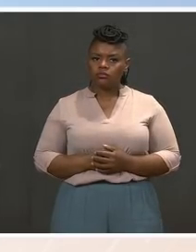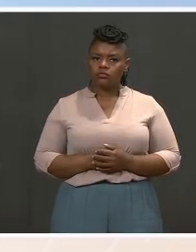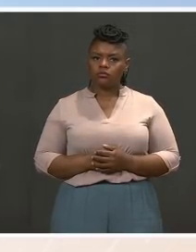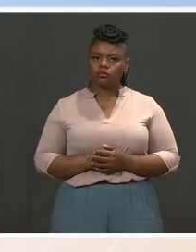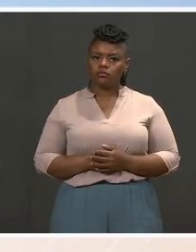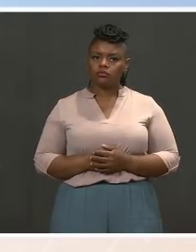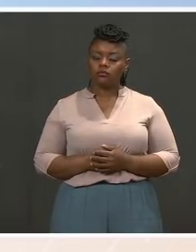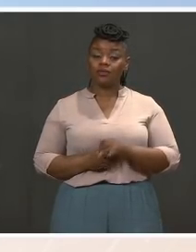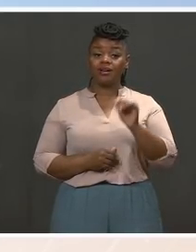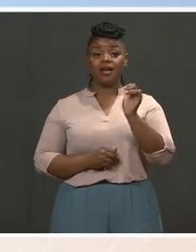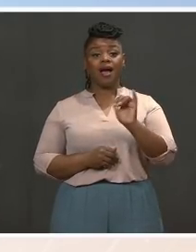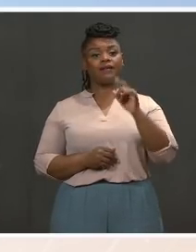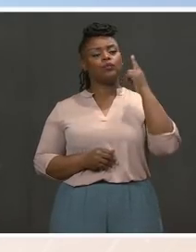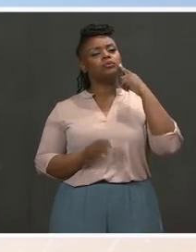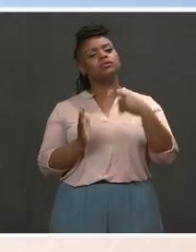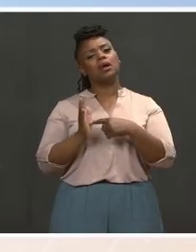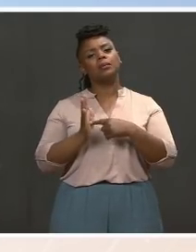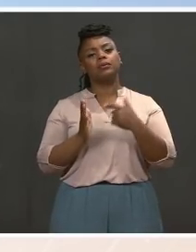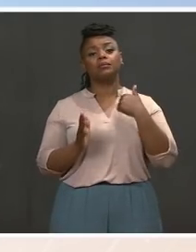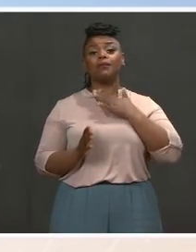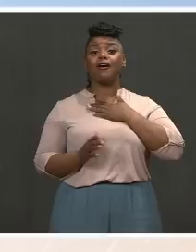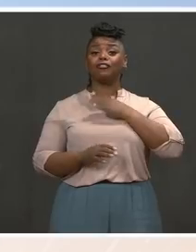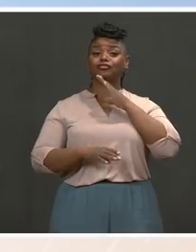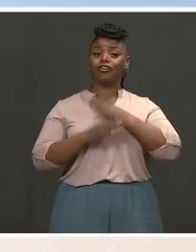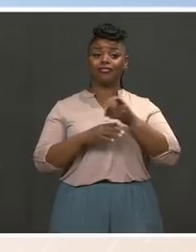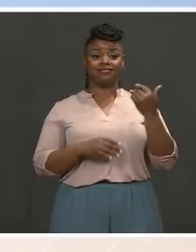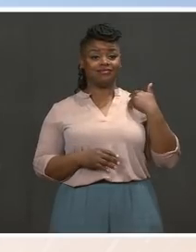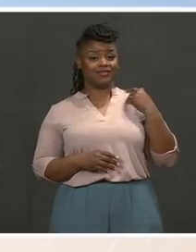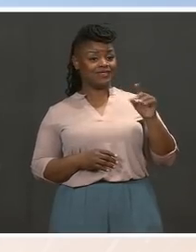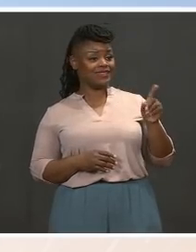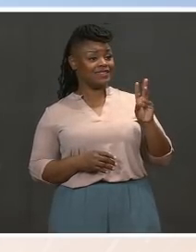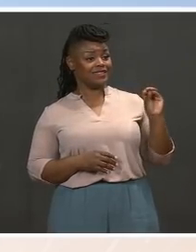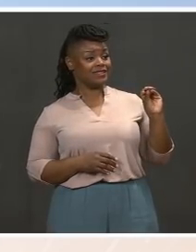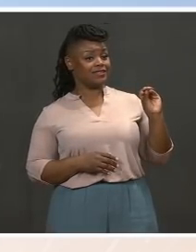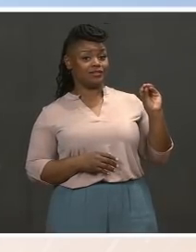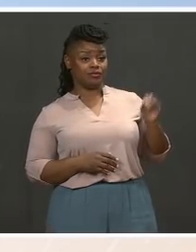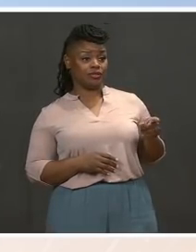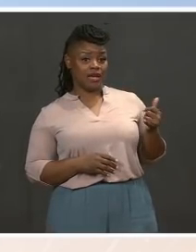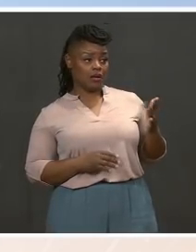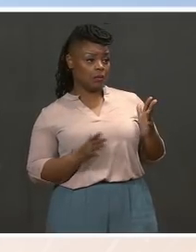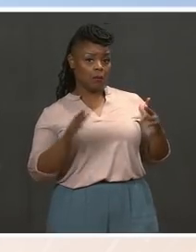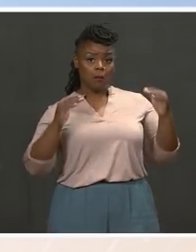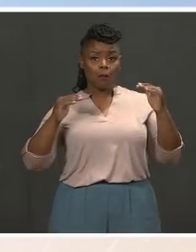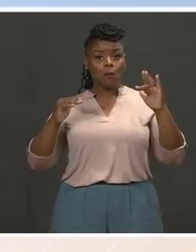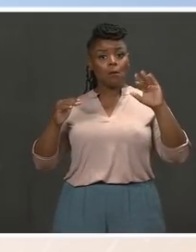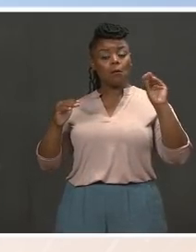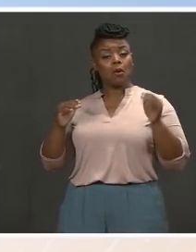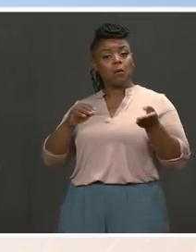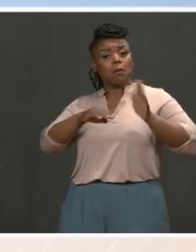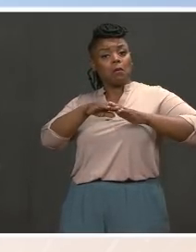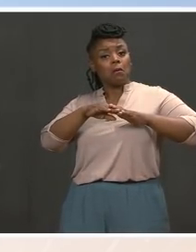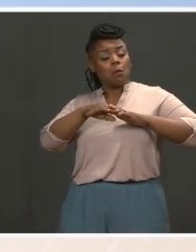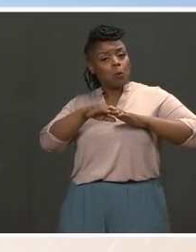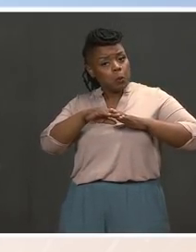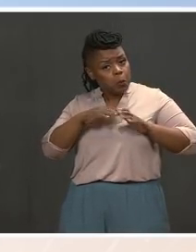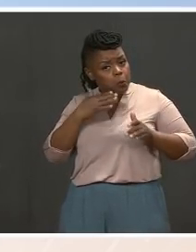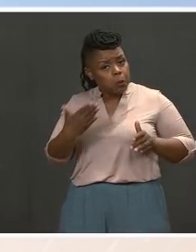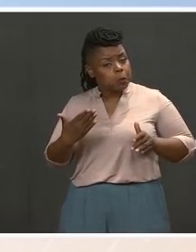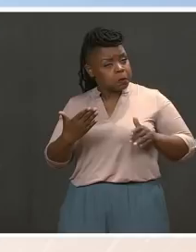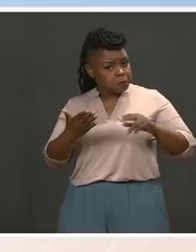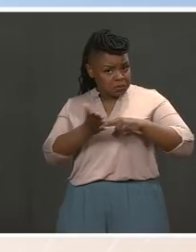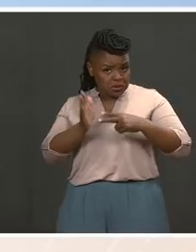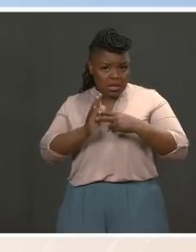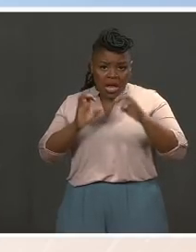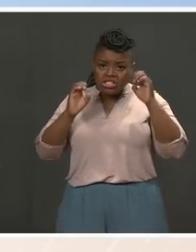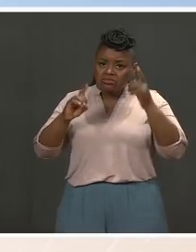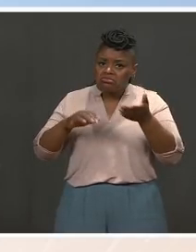when I was coming up, and my daughter. So we know that women getting higher years of schooling was very important in the early years. But now we know that women,